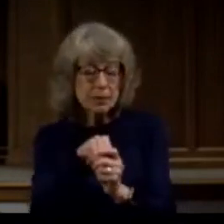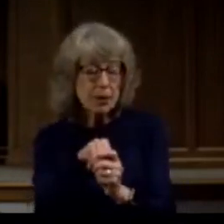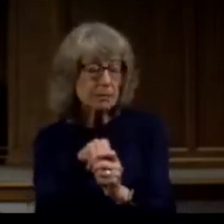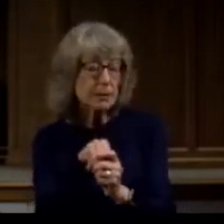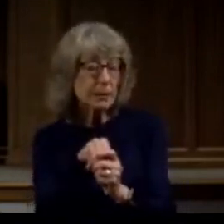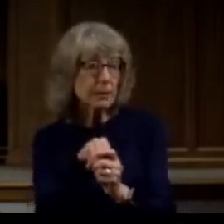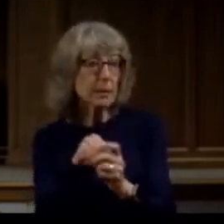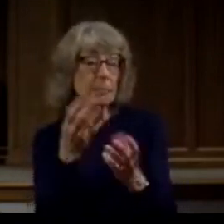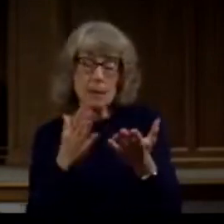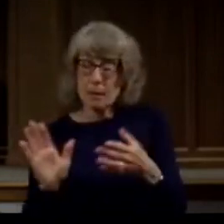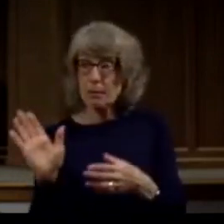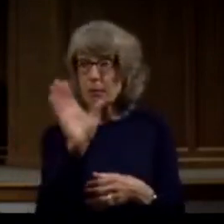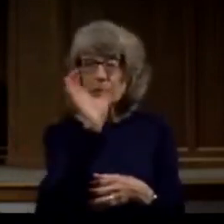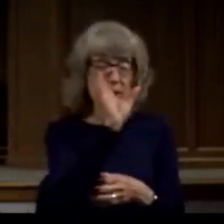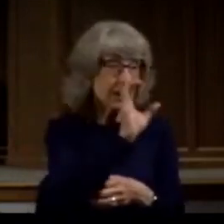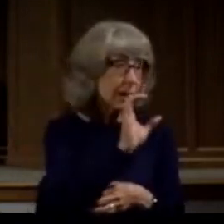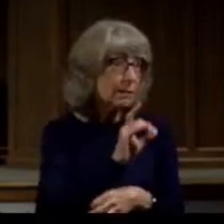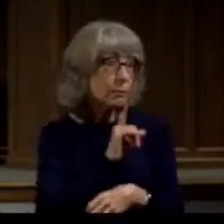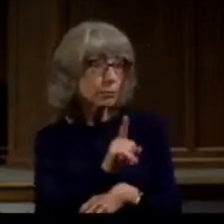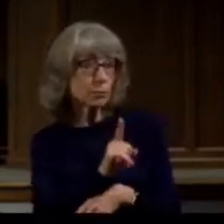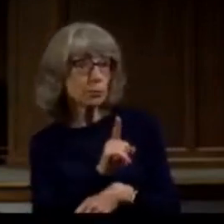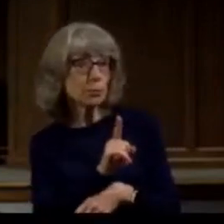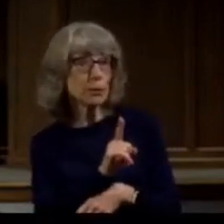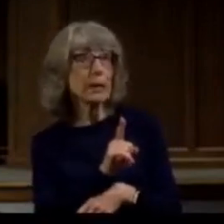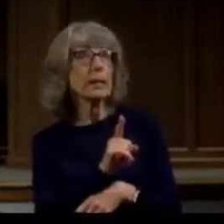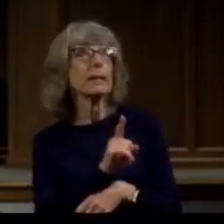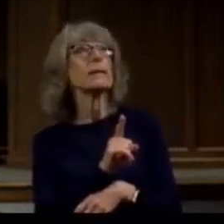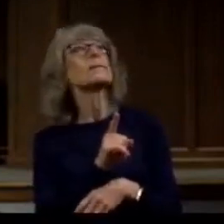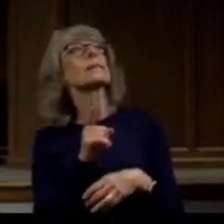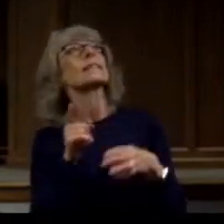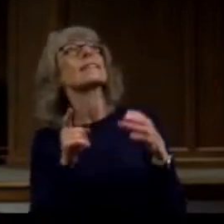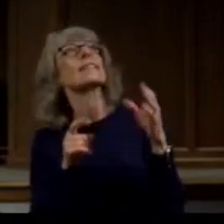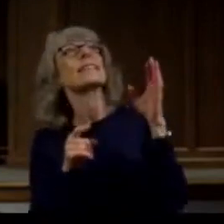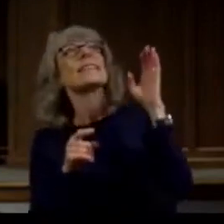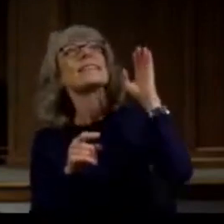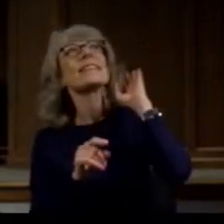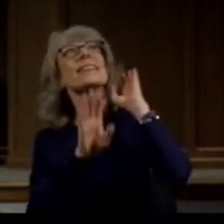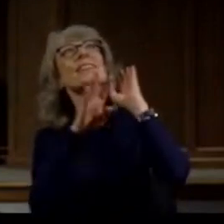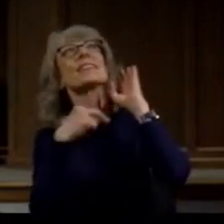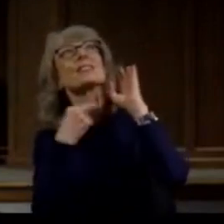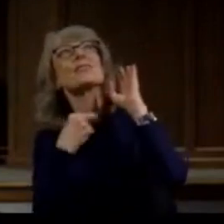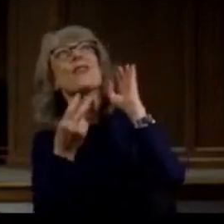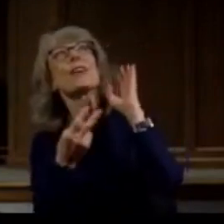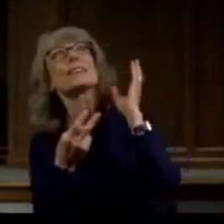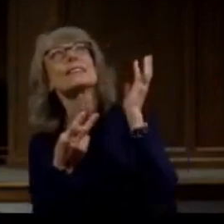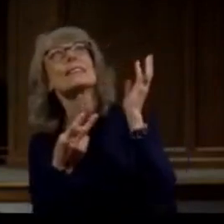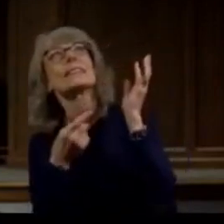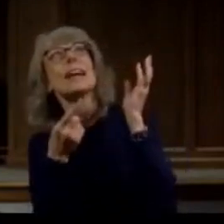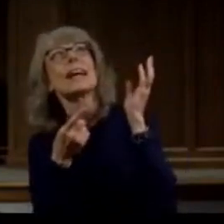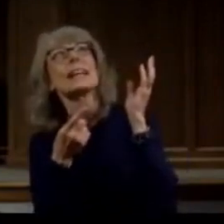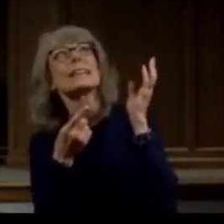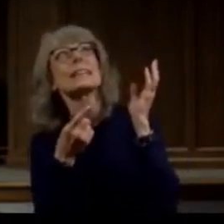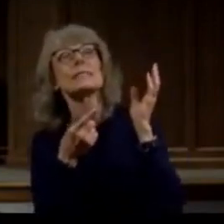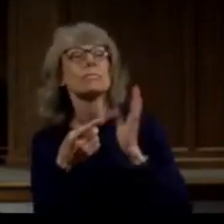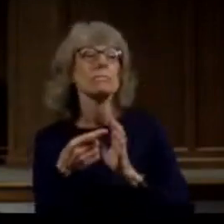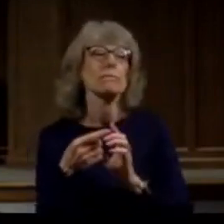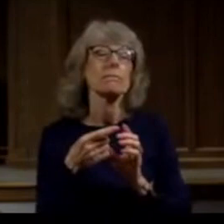you are seeking the truth and you hear the voice of Jesus saying to you this is not the way and you want to make it right